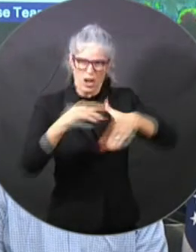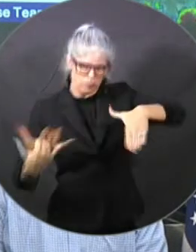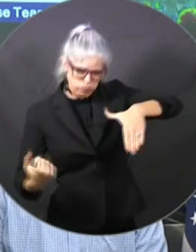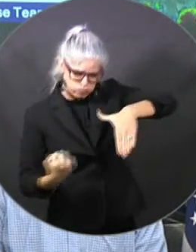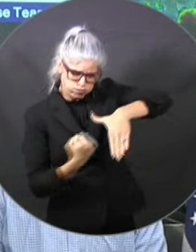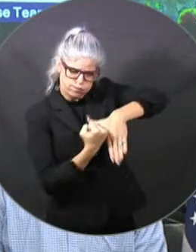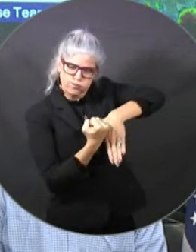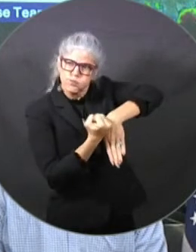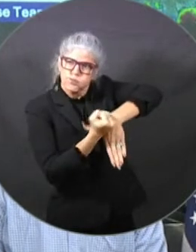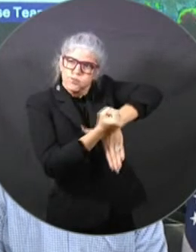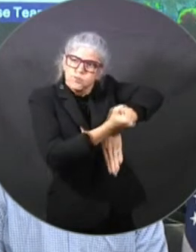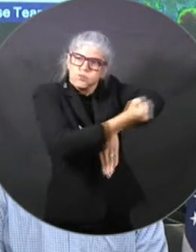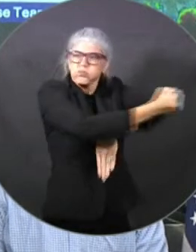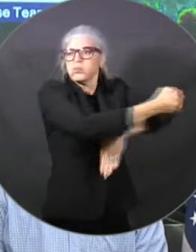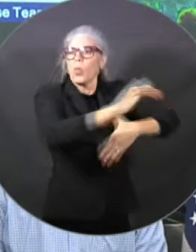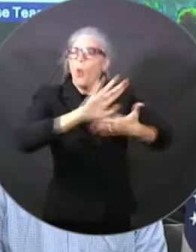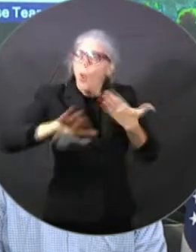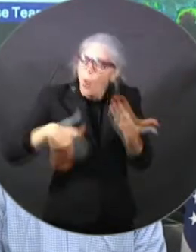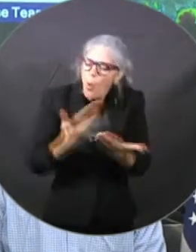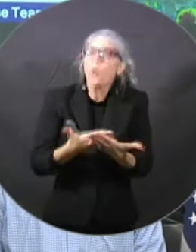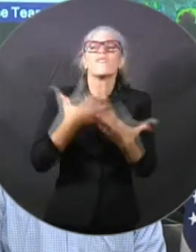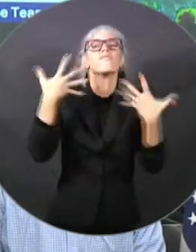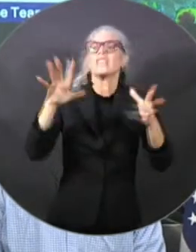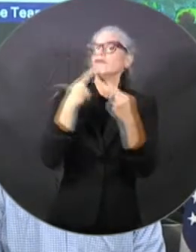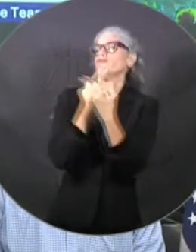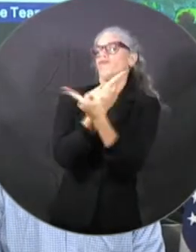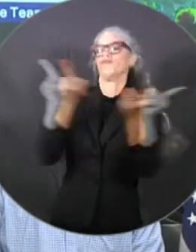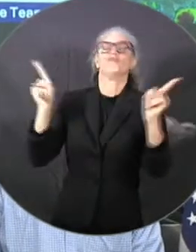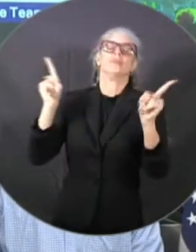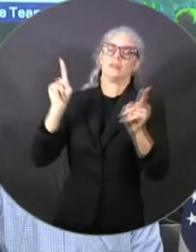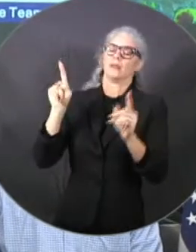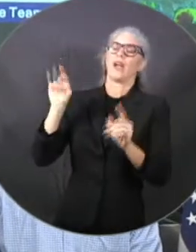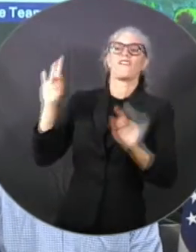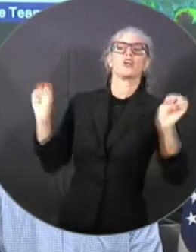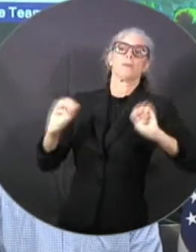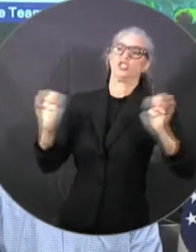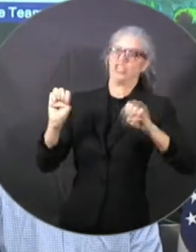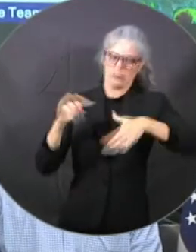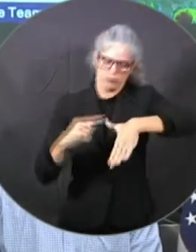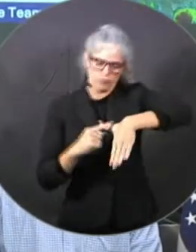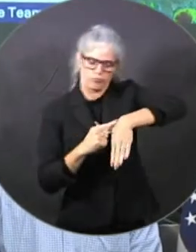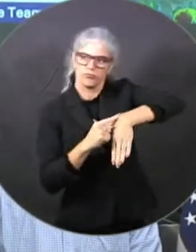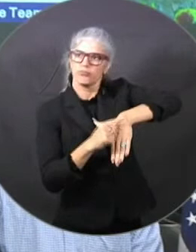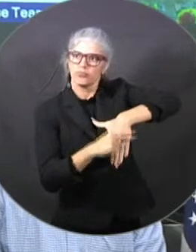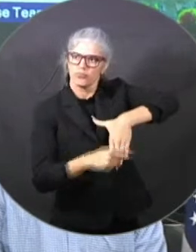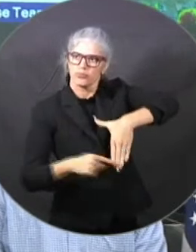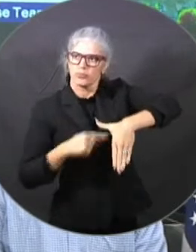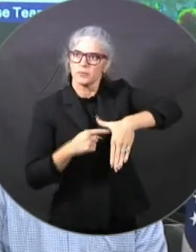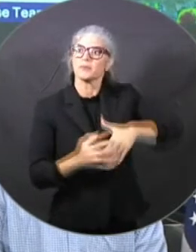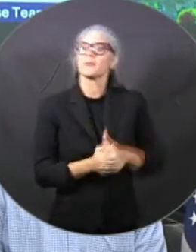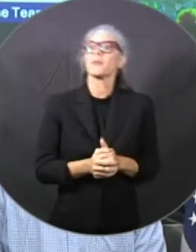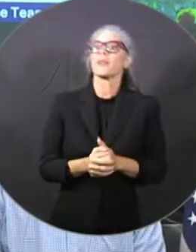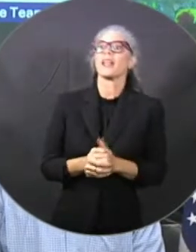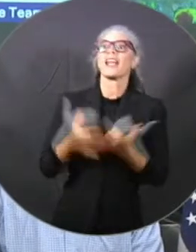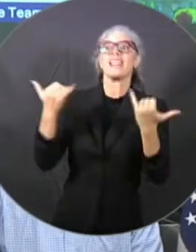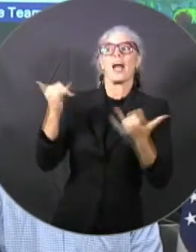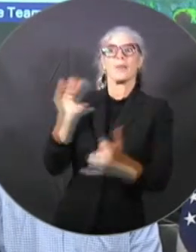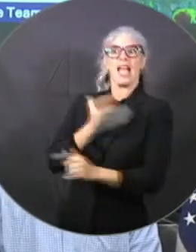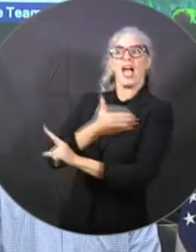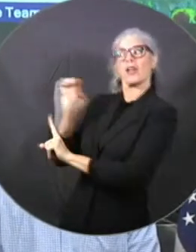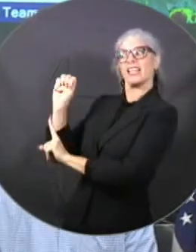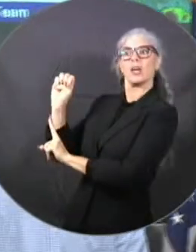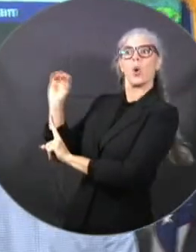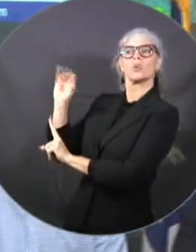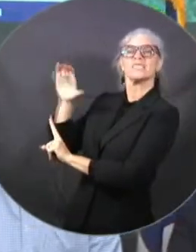state of emergency. Our state EOC is operating at a level one 24 hour operations. This is what we do. Now